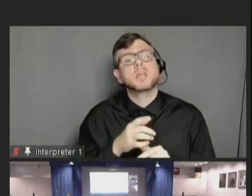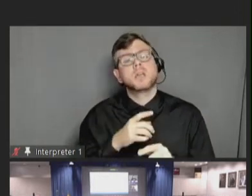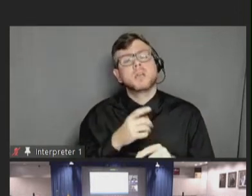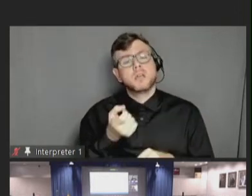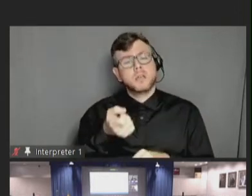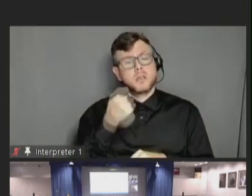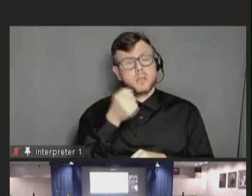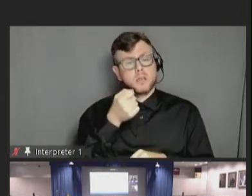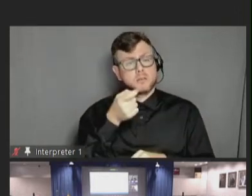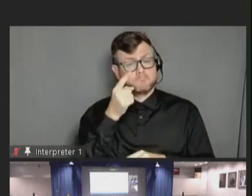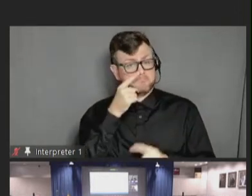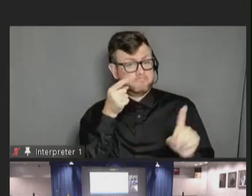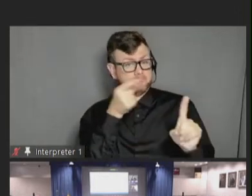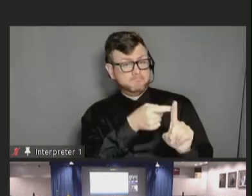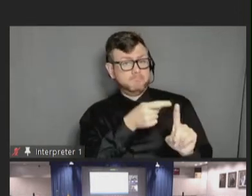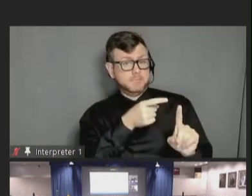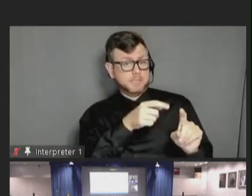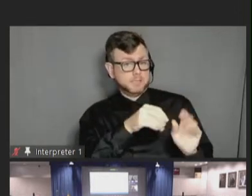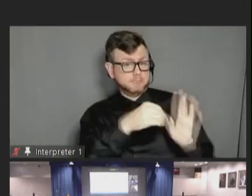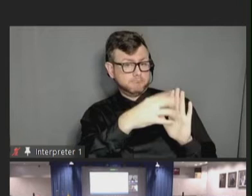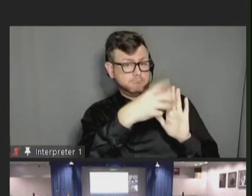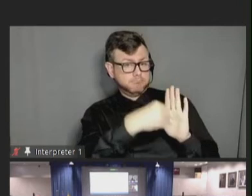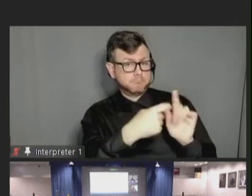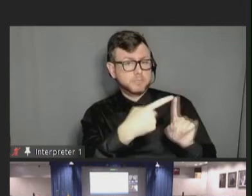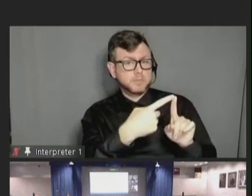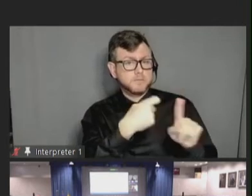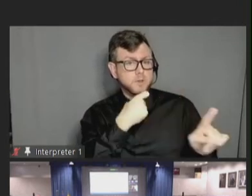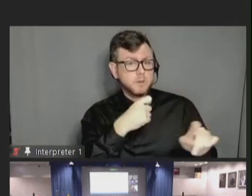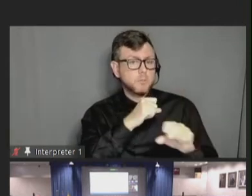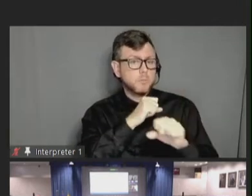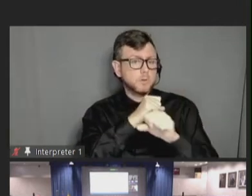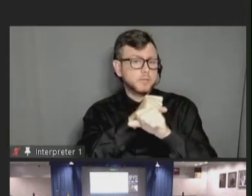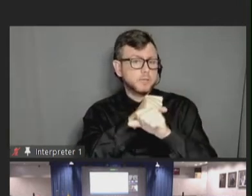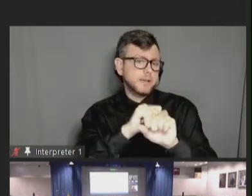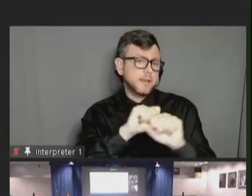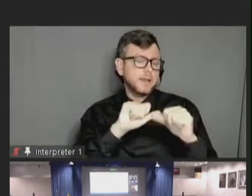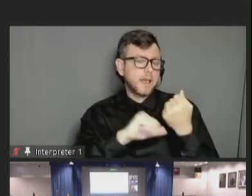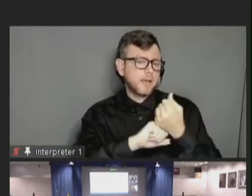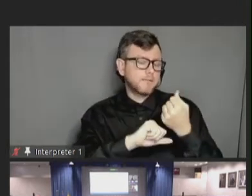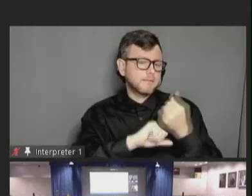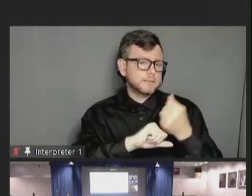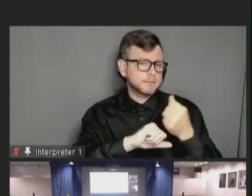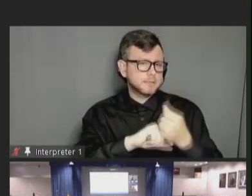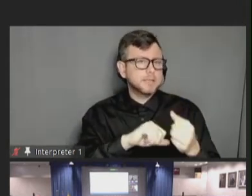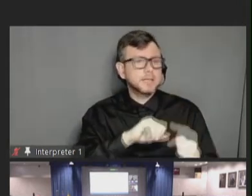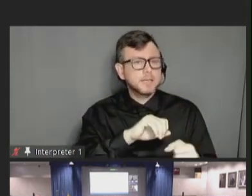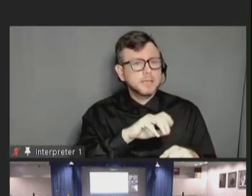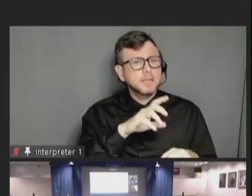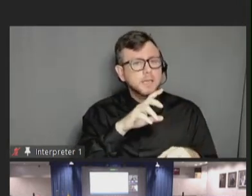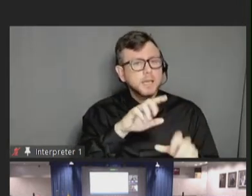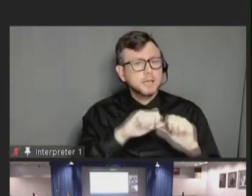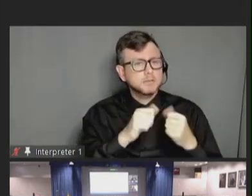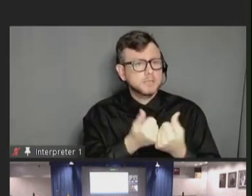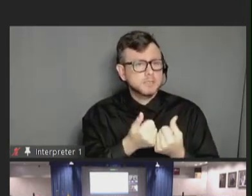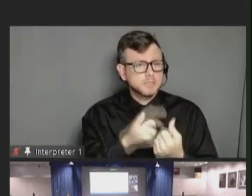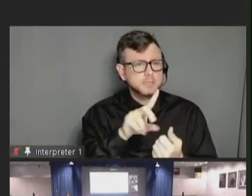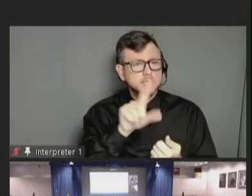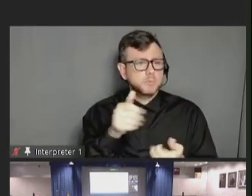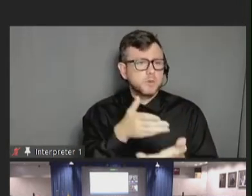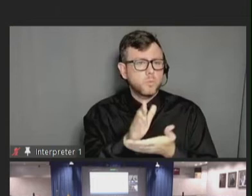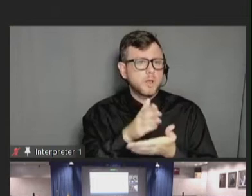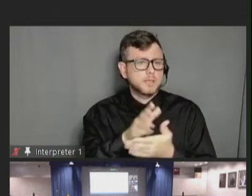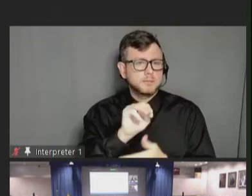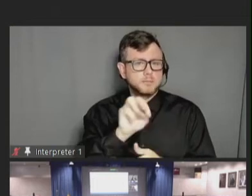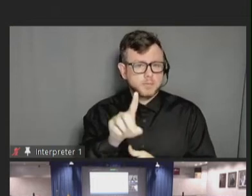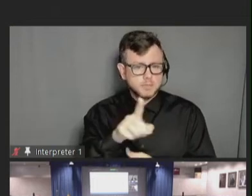a screenshot from a protection and advocacy agency, Disability Rights Maryland. The PNAs